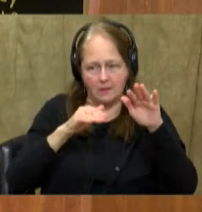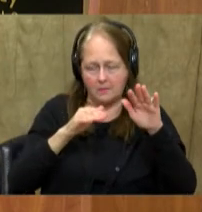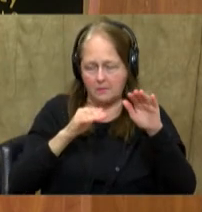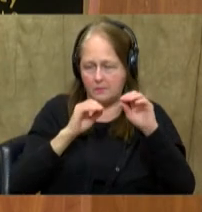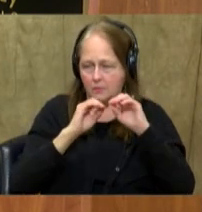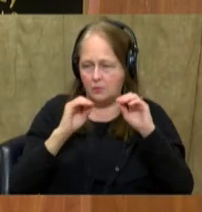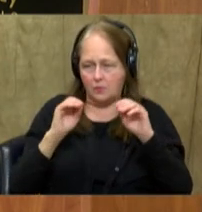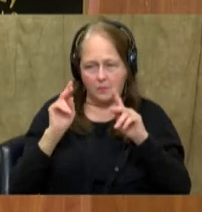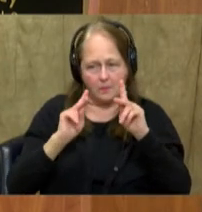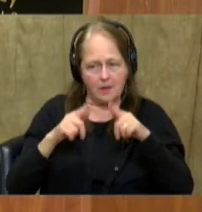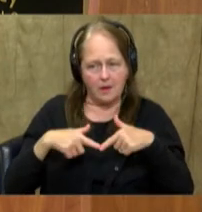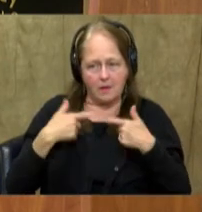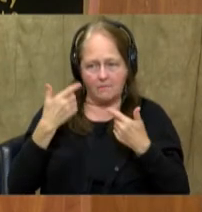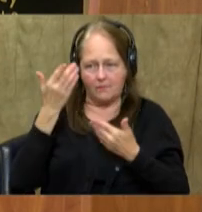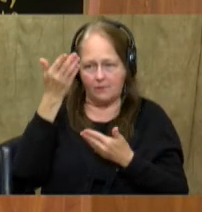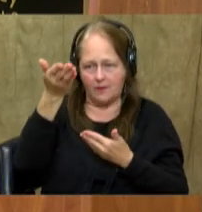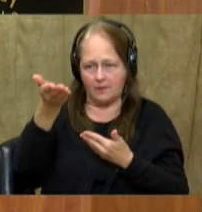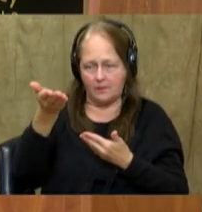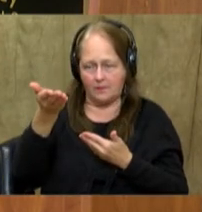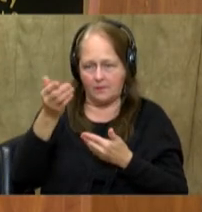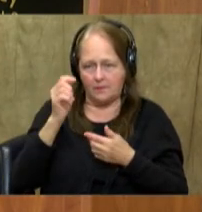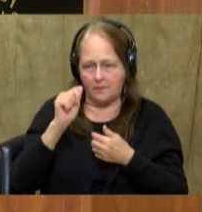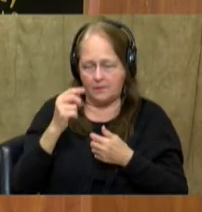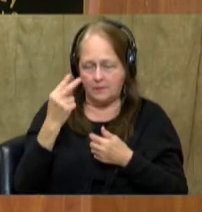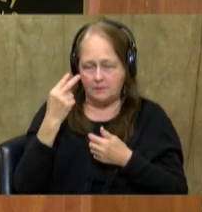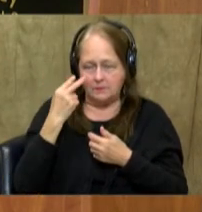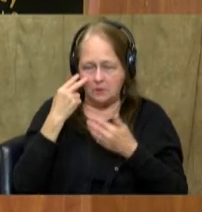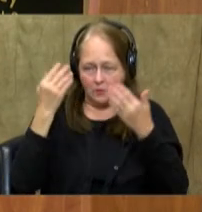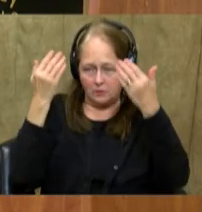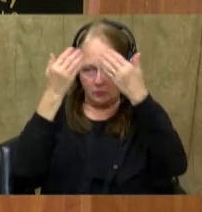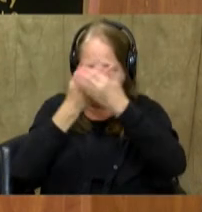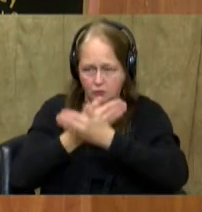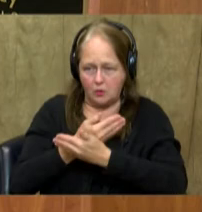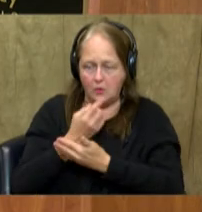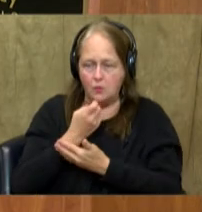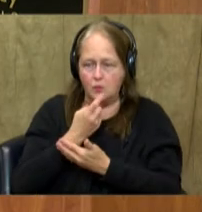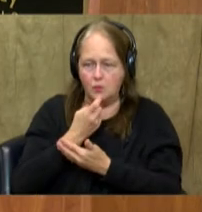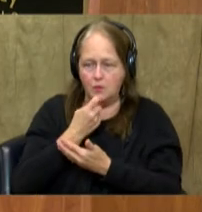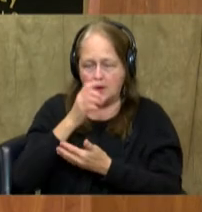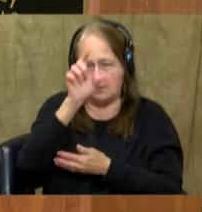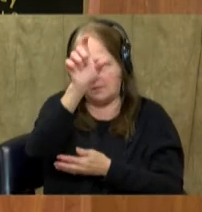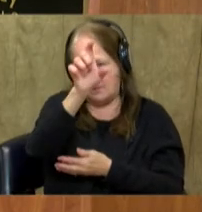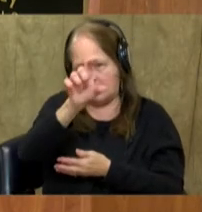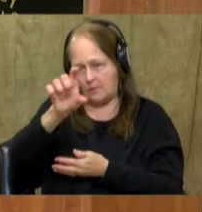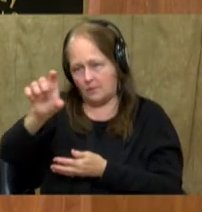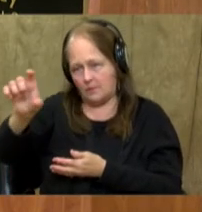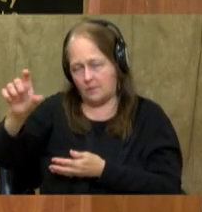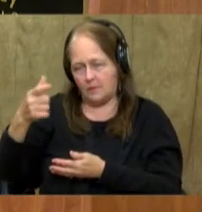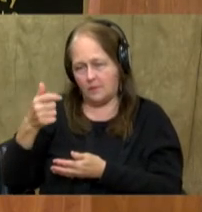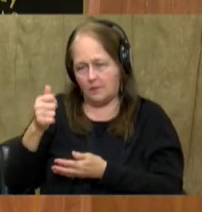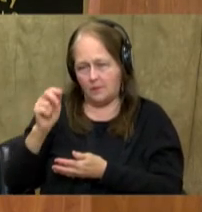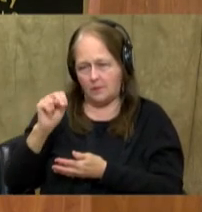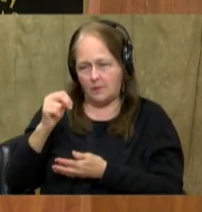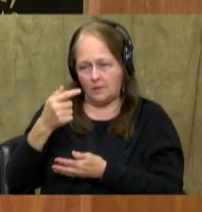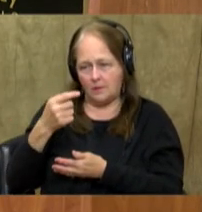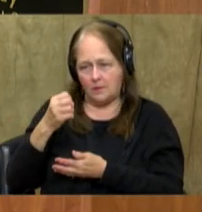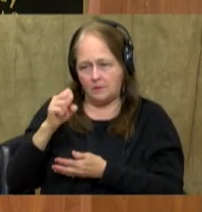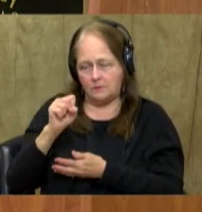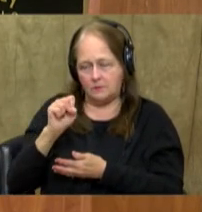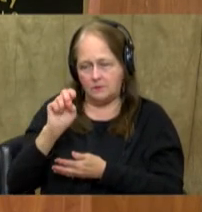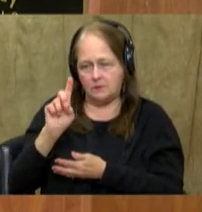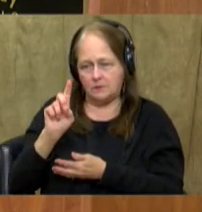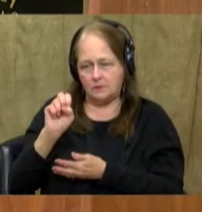Again, not many people living there. But you can see the dark red right here on the Ganges Plain, the Ganges Delta.